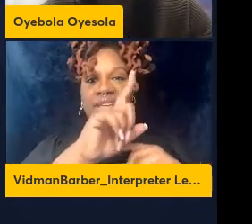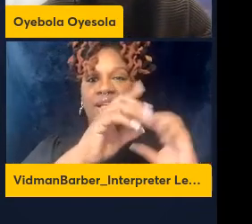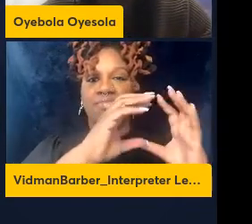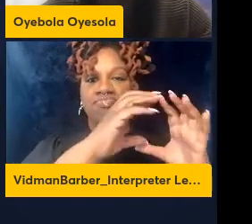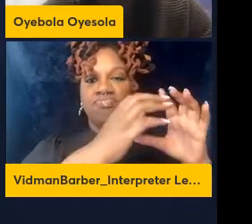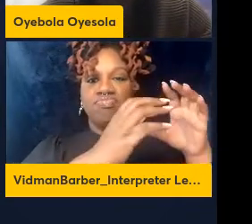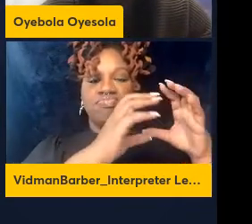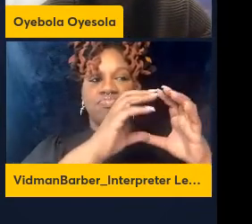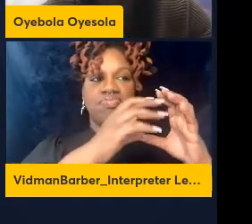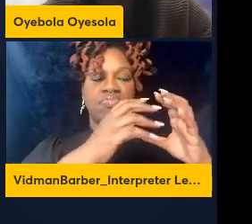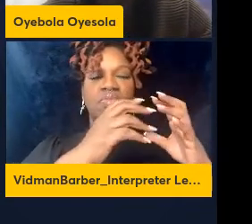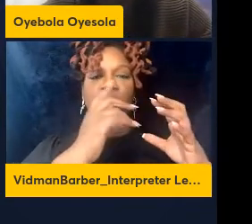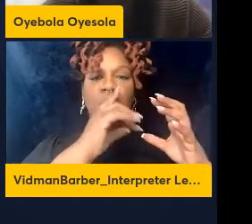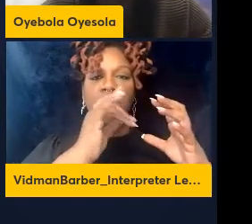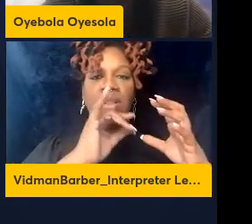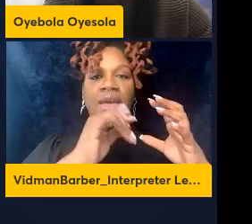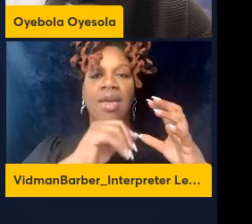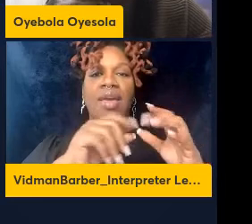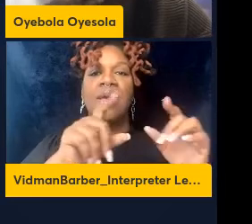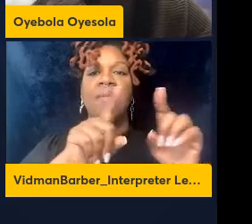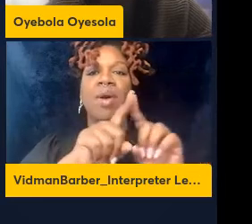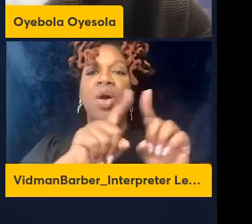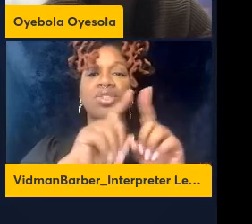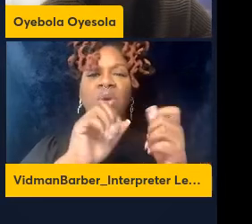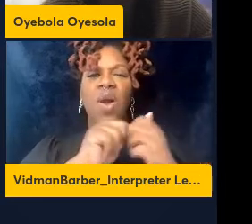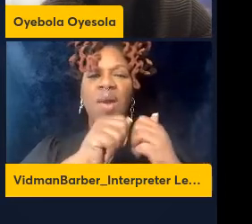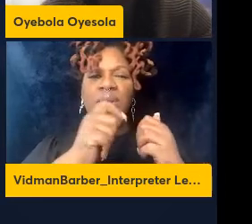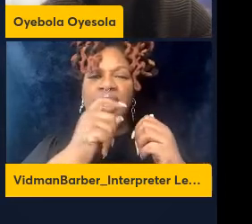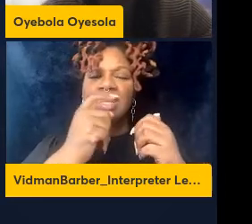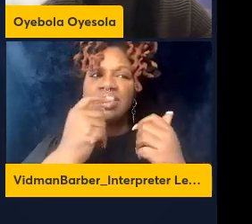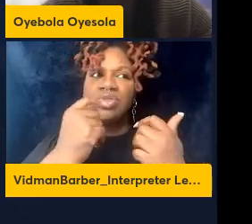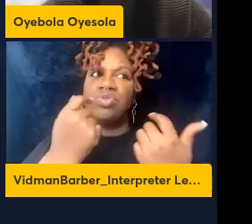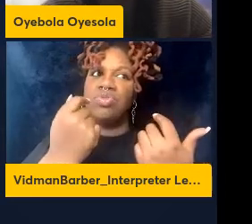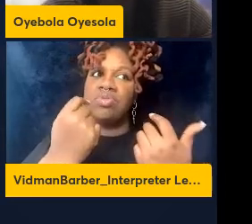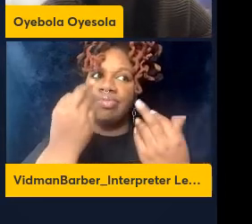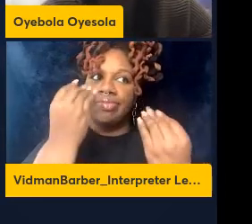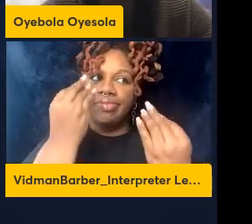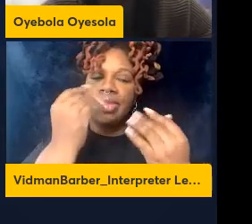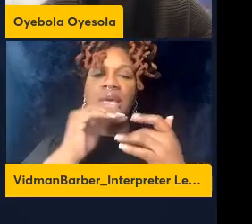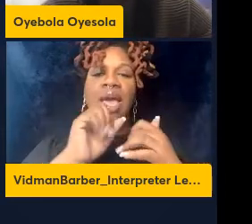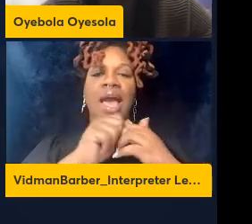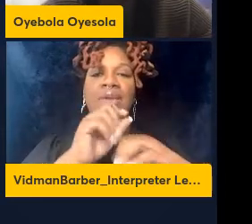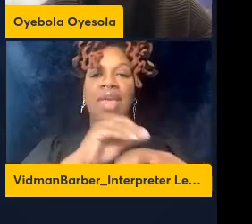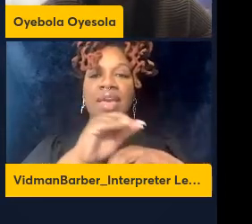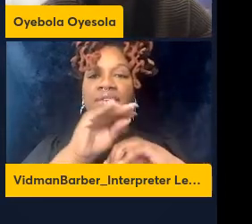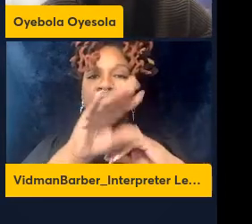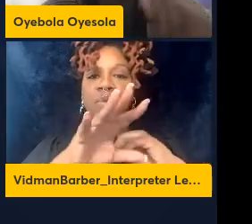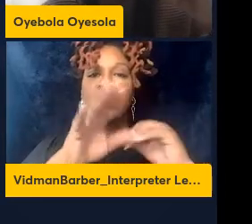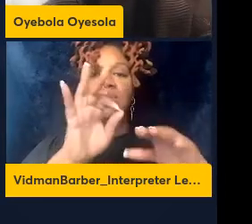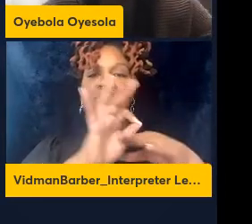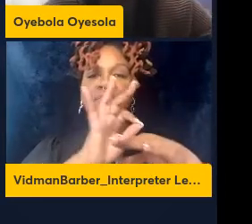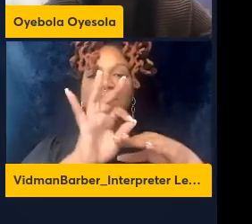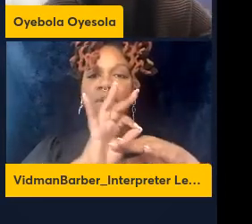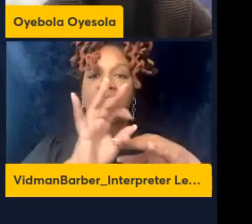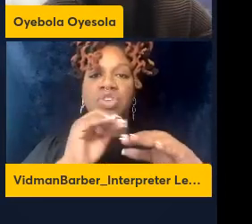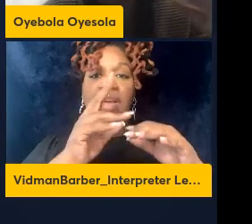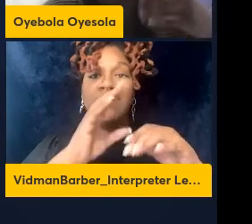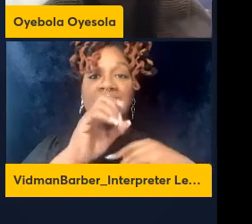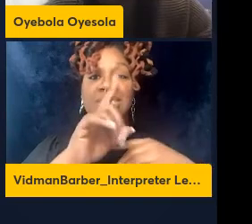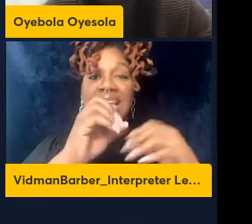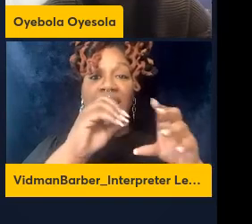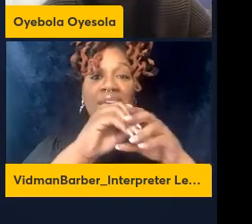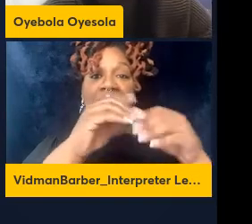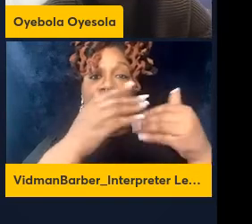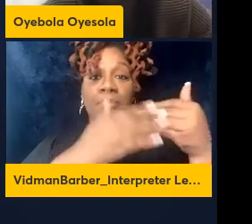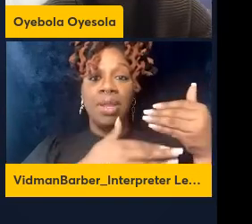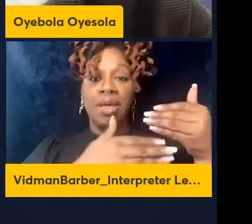does this influence cytokine response how does this influence function of the cells both in the blood as well